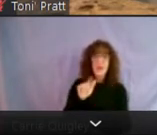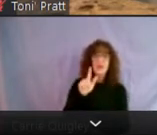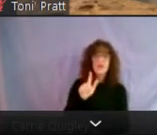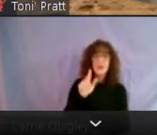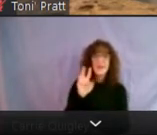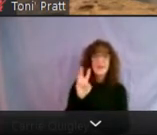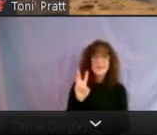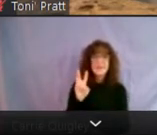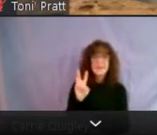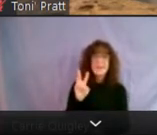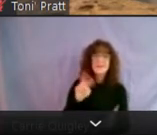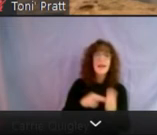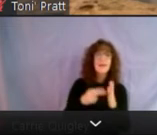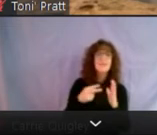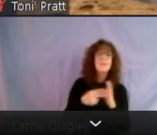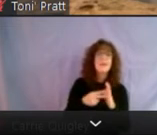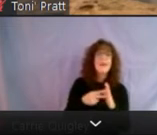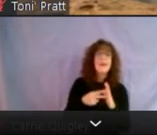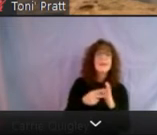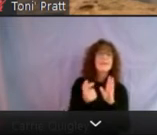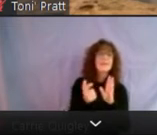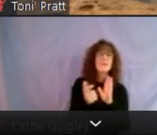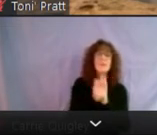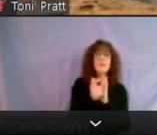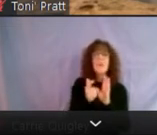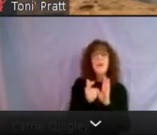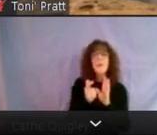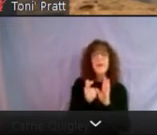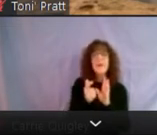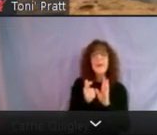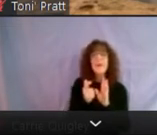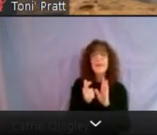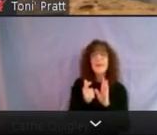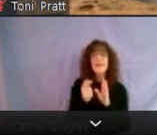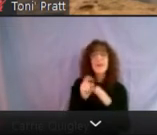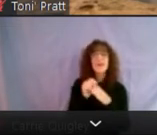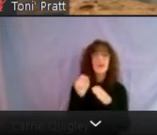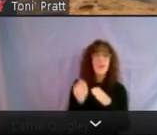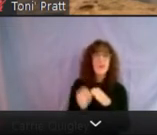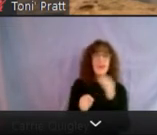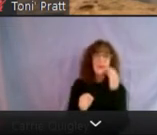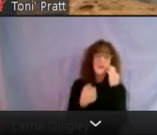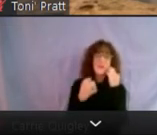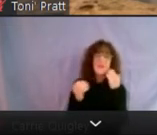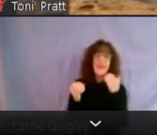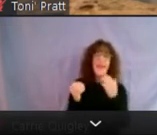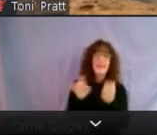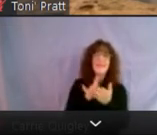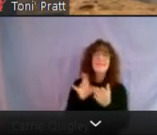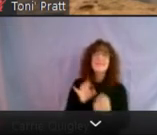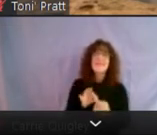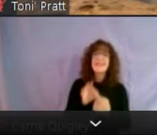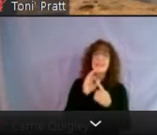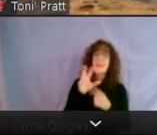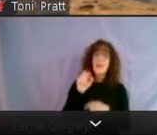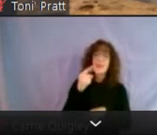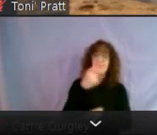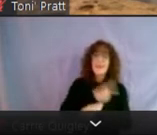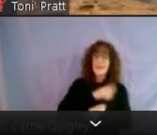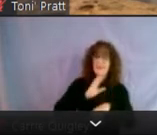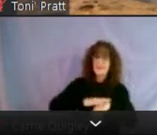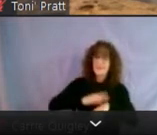there'd be, there'd still be a prohibition on, uh, terminations and evictions except on 30 days notice.